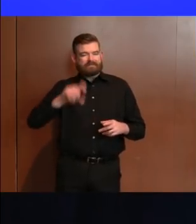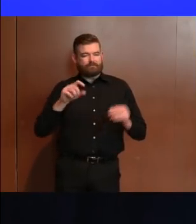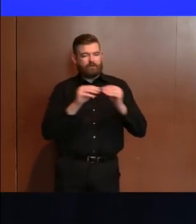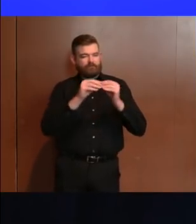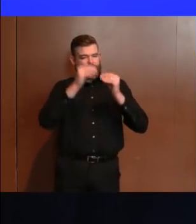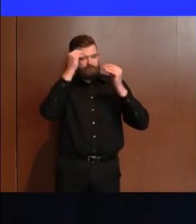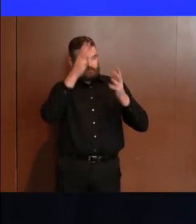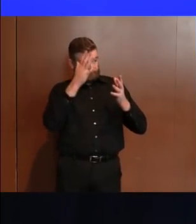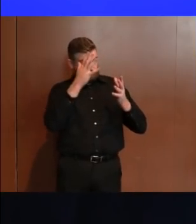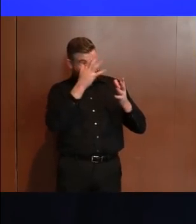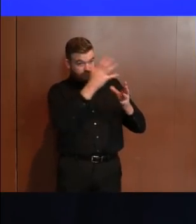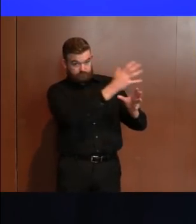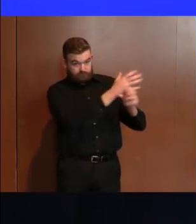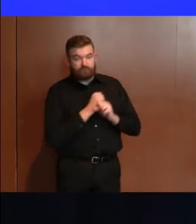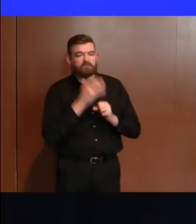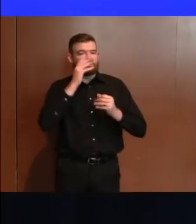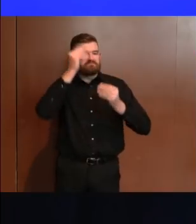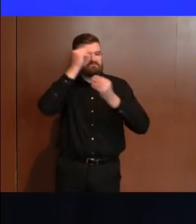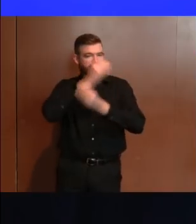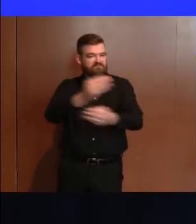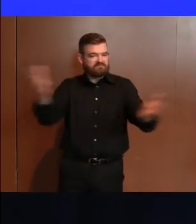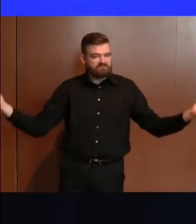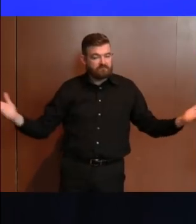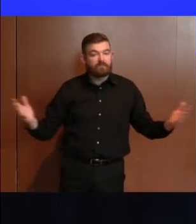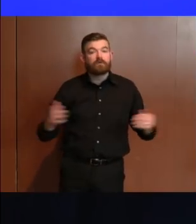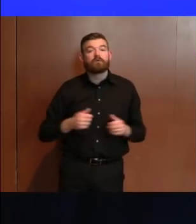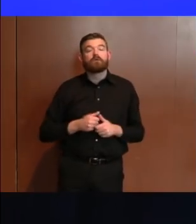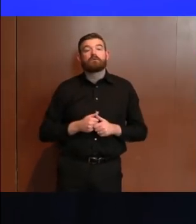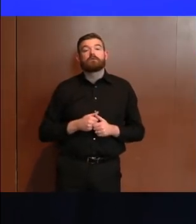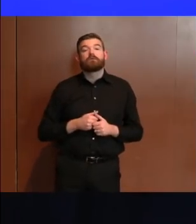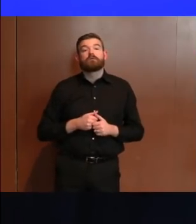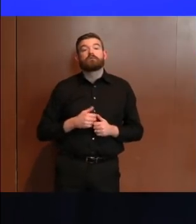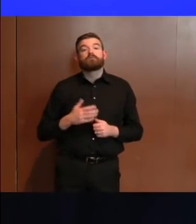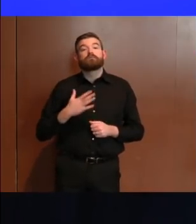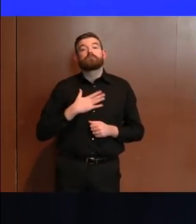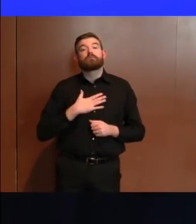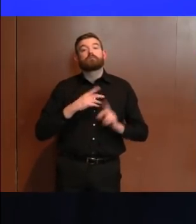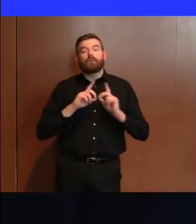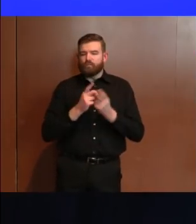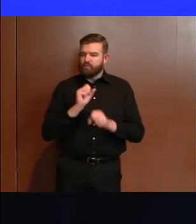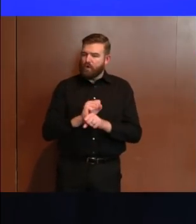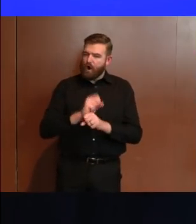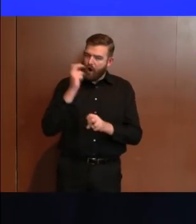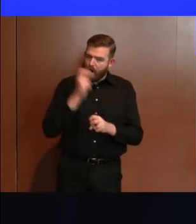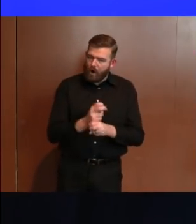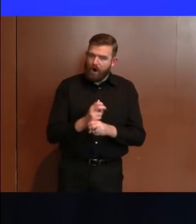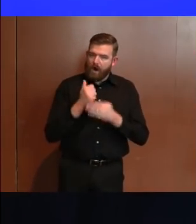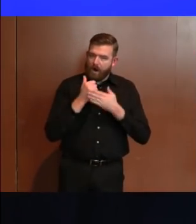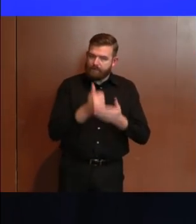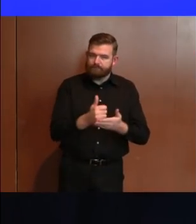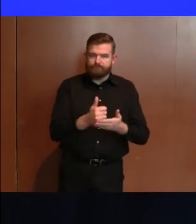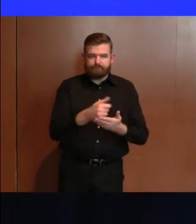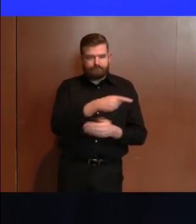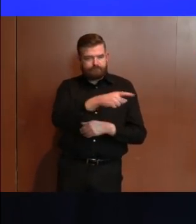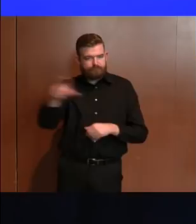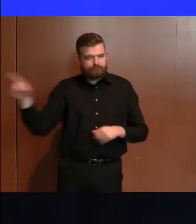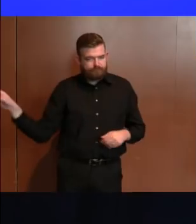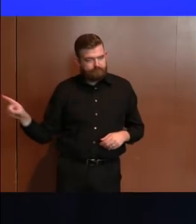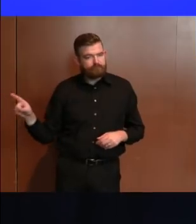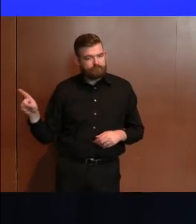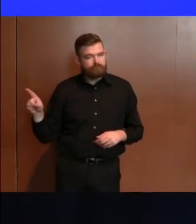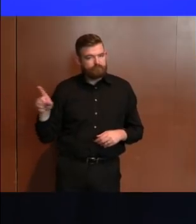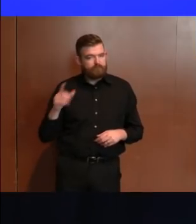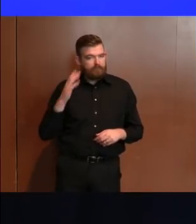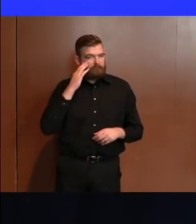know that our department is working harder than ever before to address the hardships many of you are facing due to this pandemic. Our staff is in our